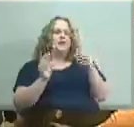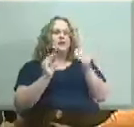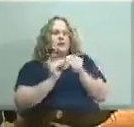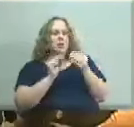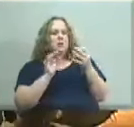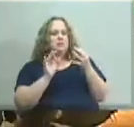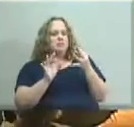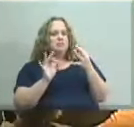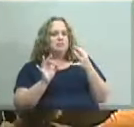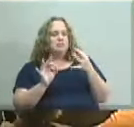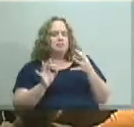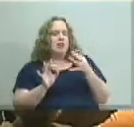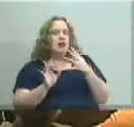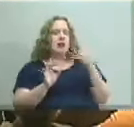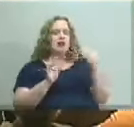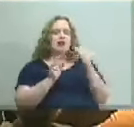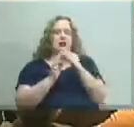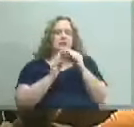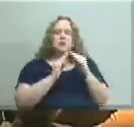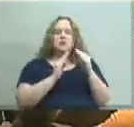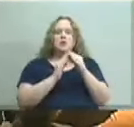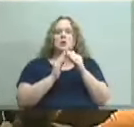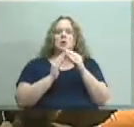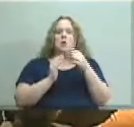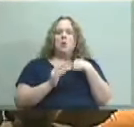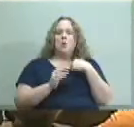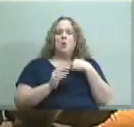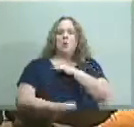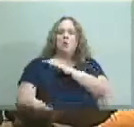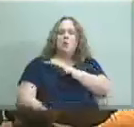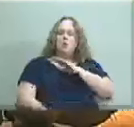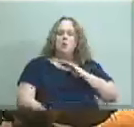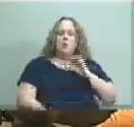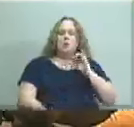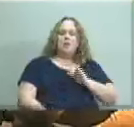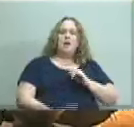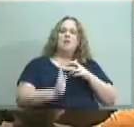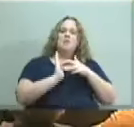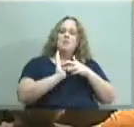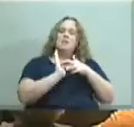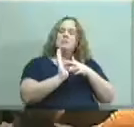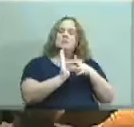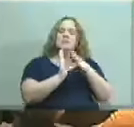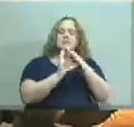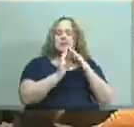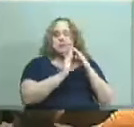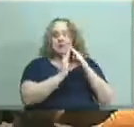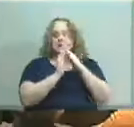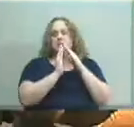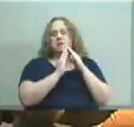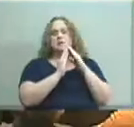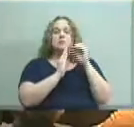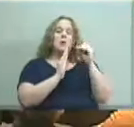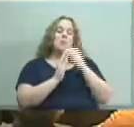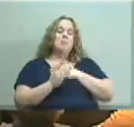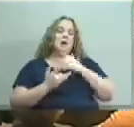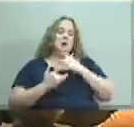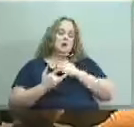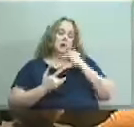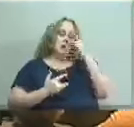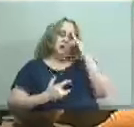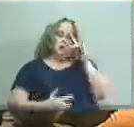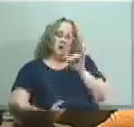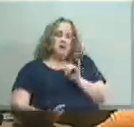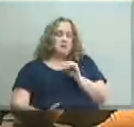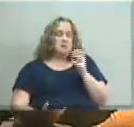from the community because after all we are the board you know that represents our community so uh my concern on this particular